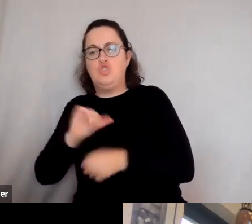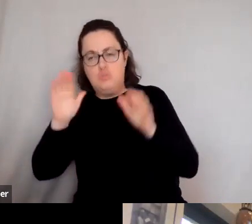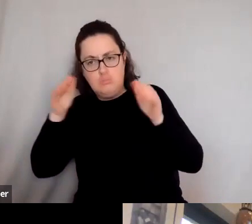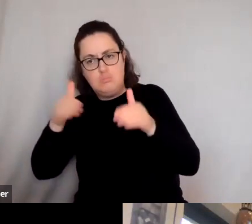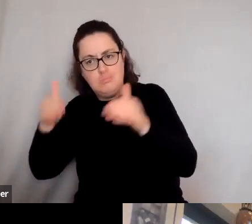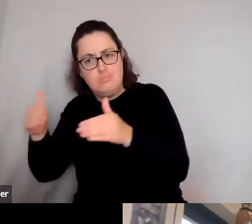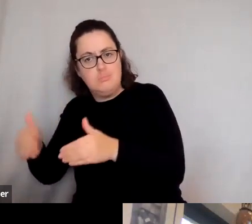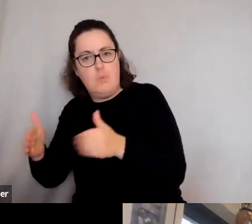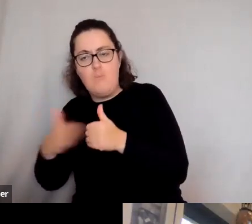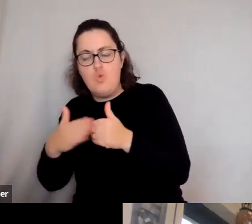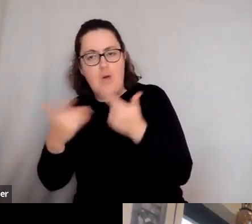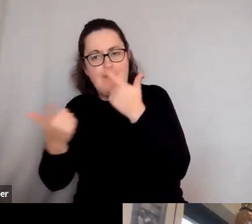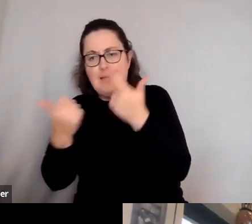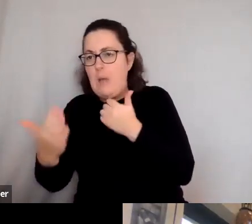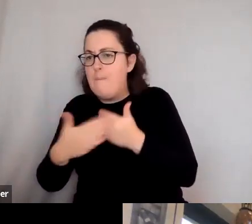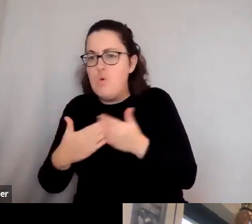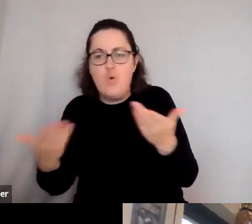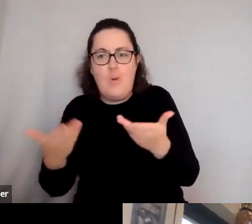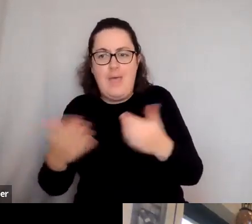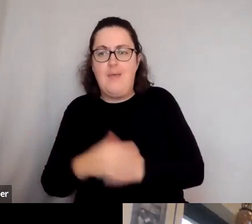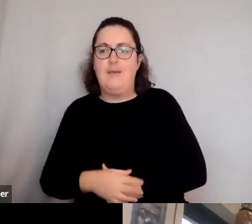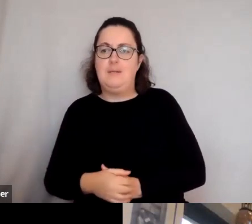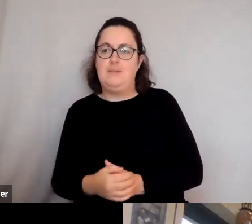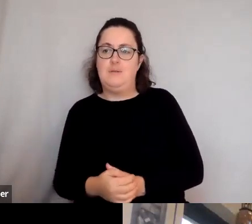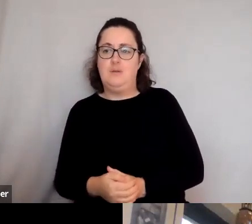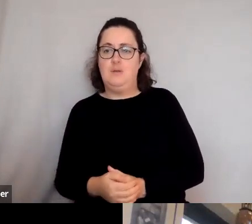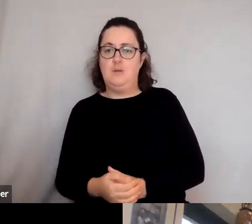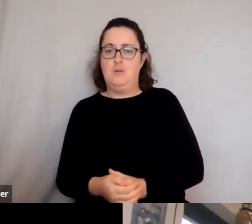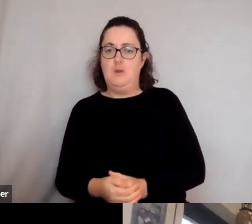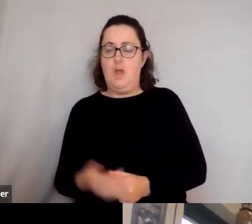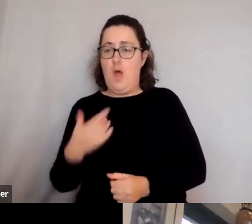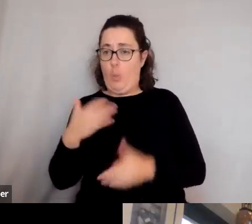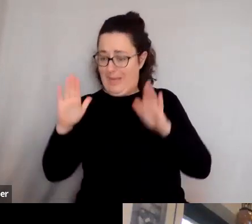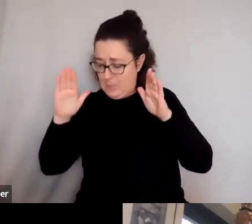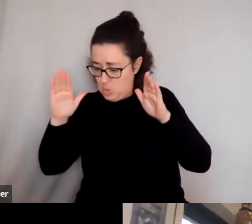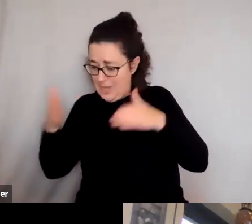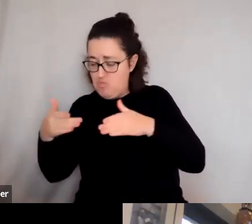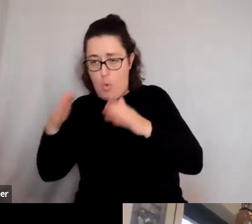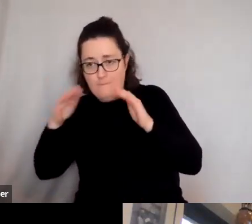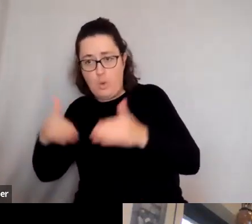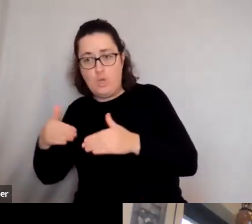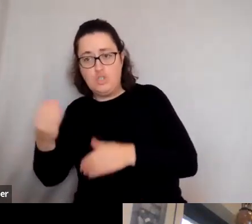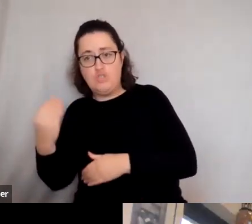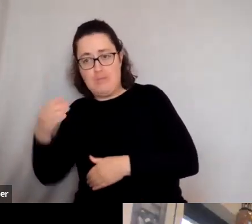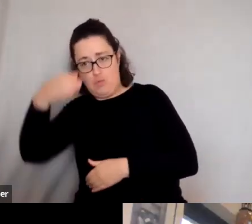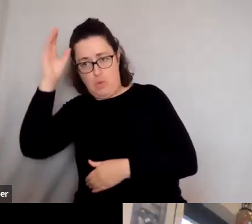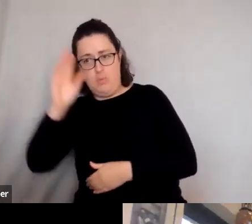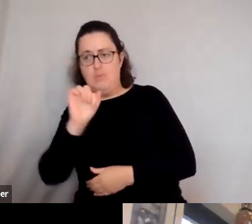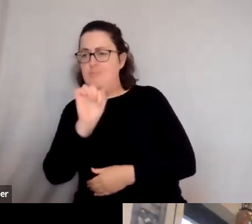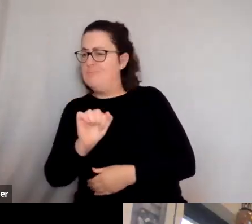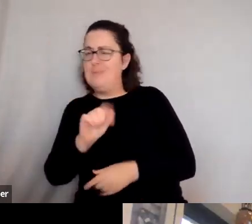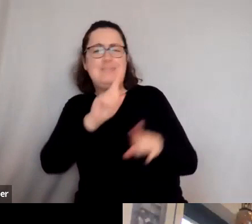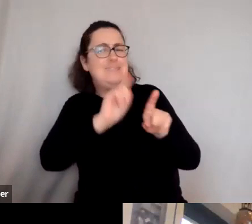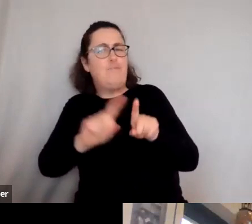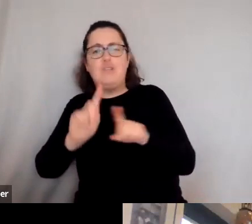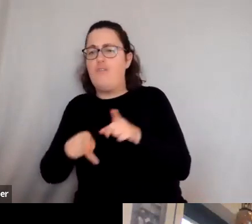effort finding out about? Where, where are the other ones? We, we, are we being too narrow by? Well, we are, we're being too narrow in all kinds